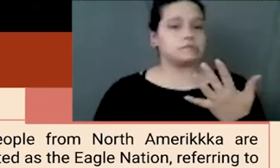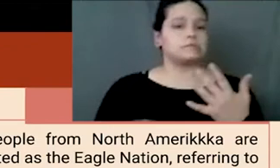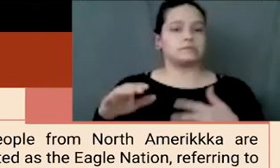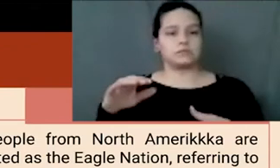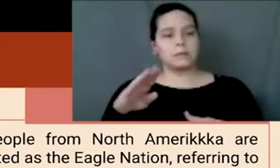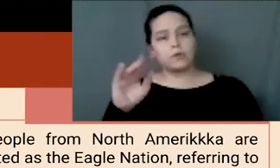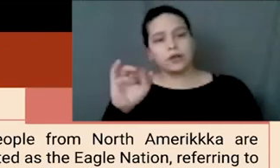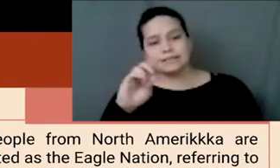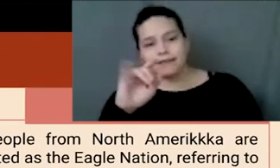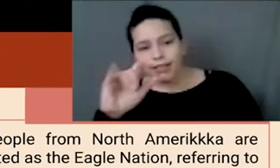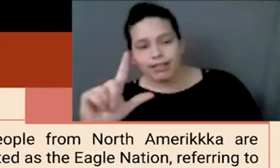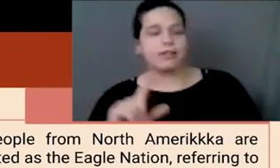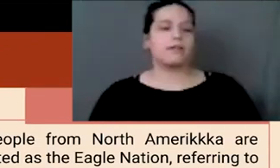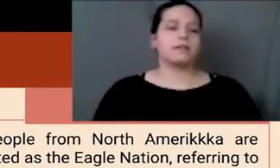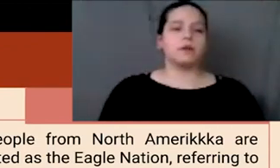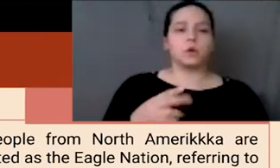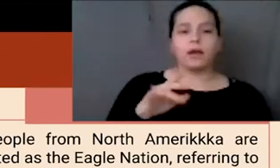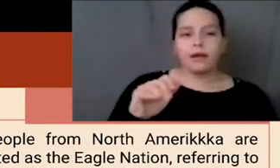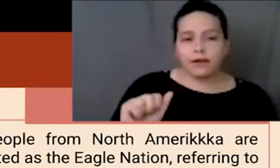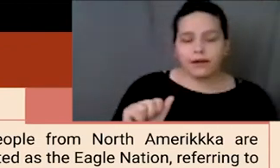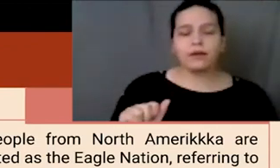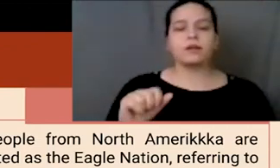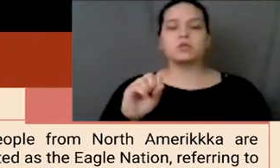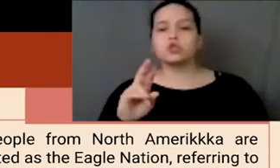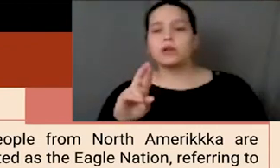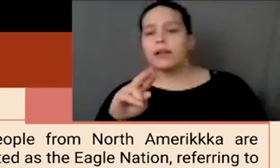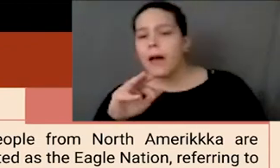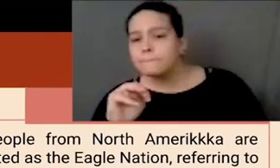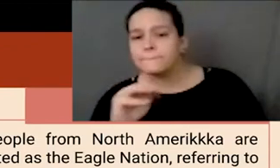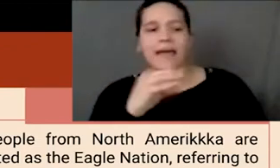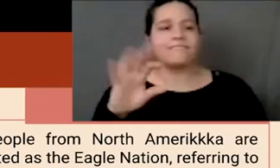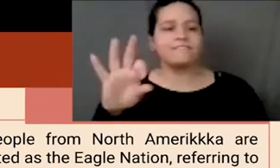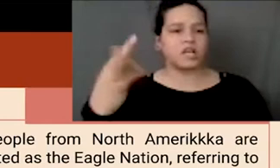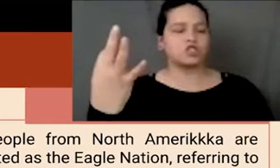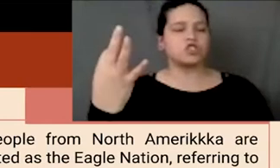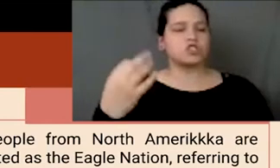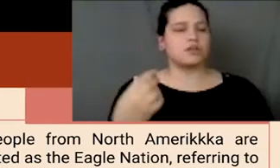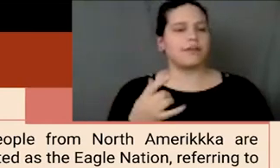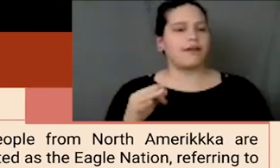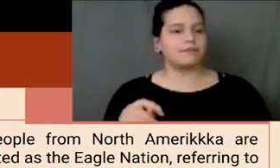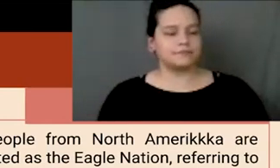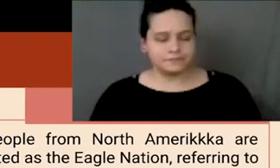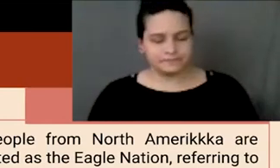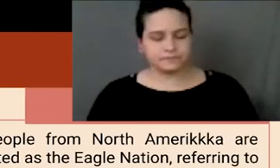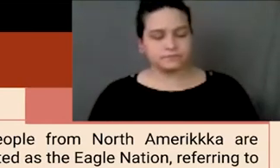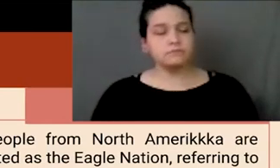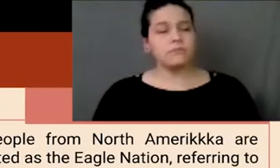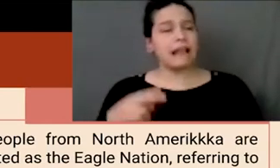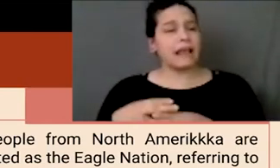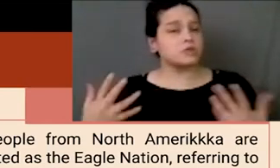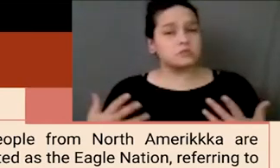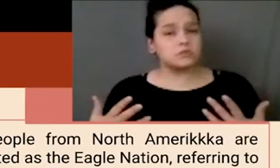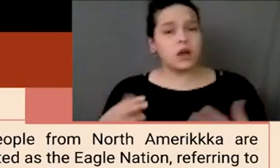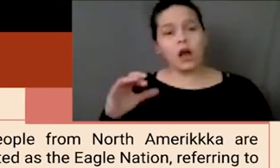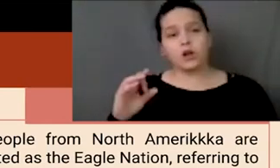Brazil, Guyana, Suriname and French Guiana. And it is named this way because of